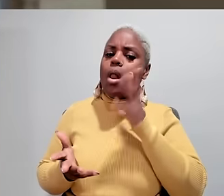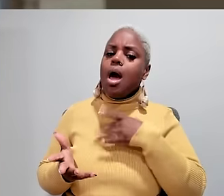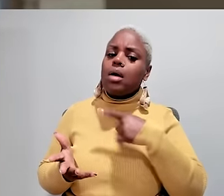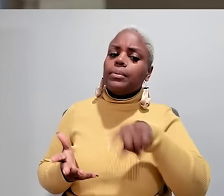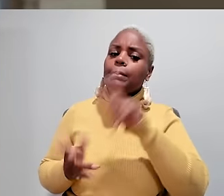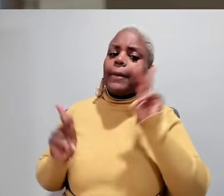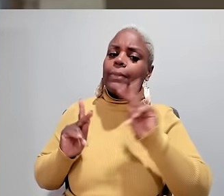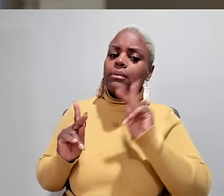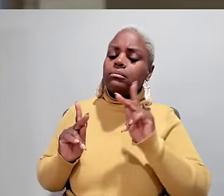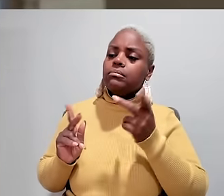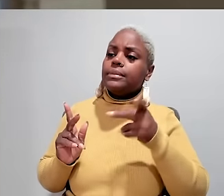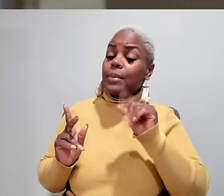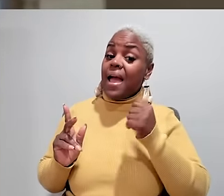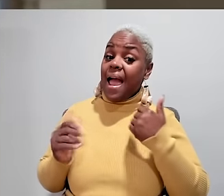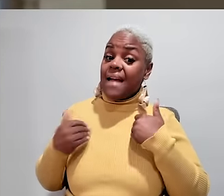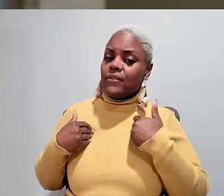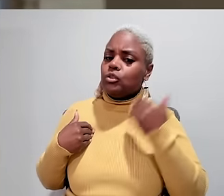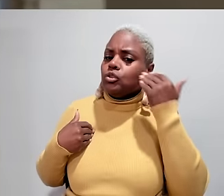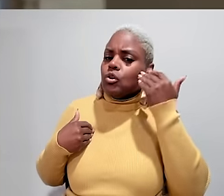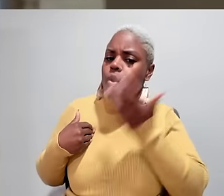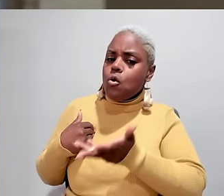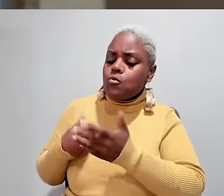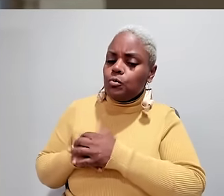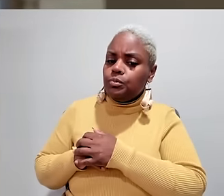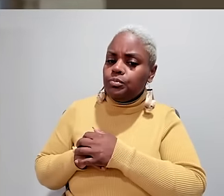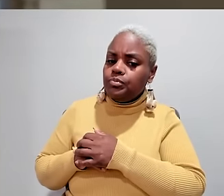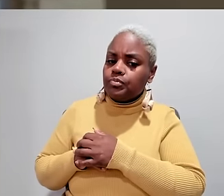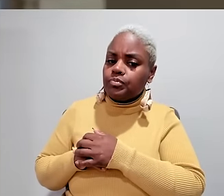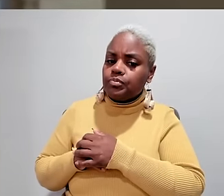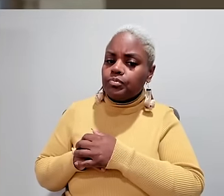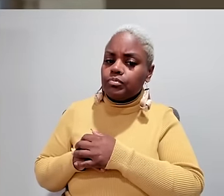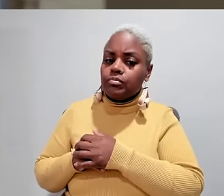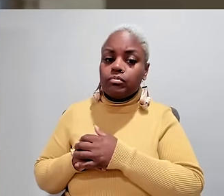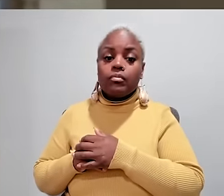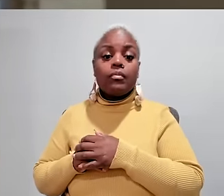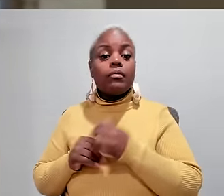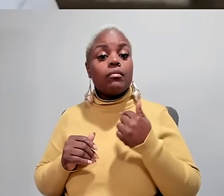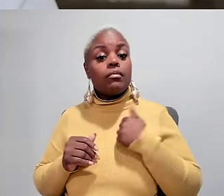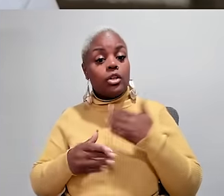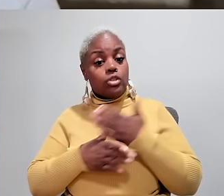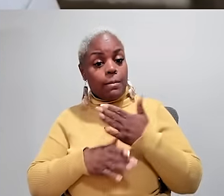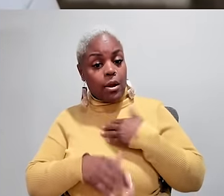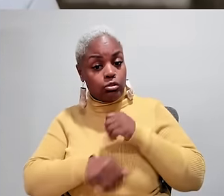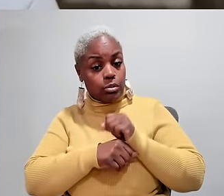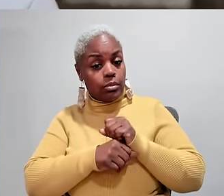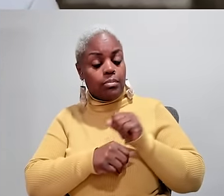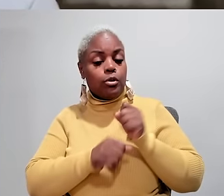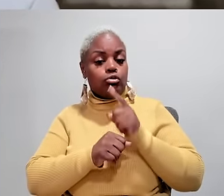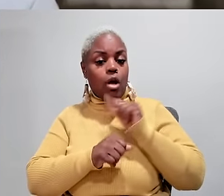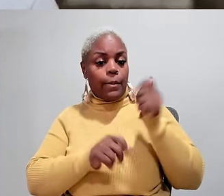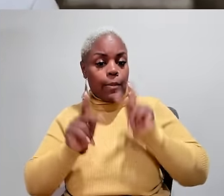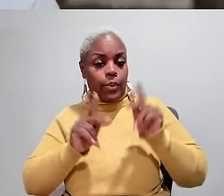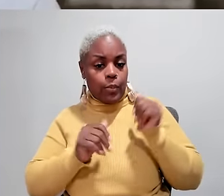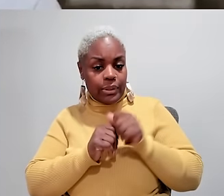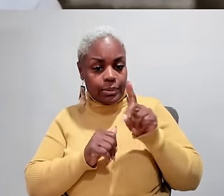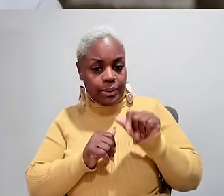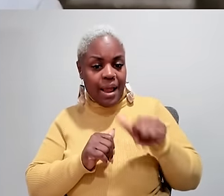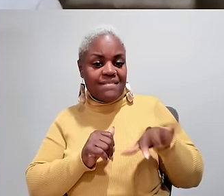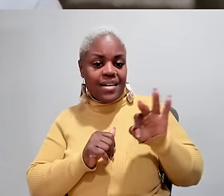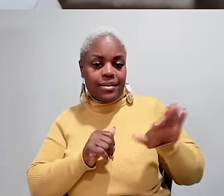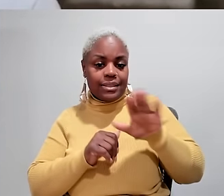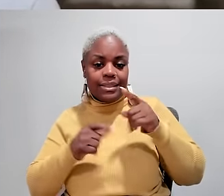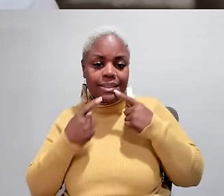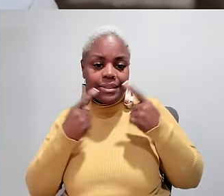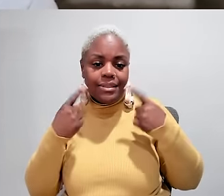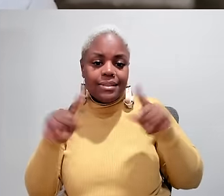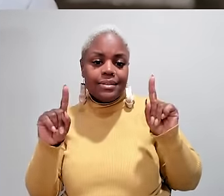JARED What would you want other people who have disabilities to know? I am sharing my story to help make